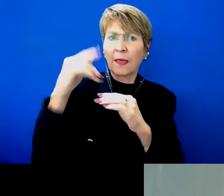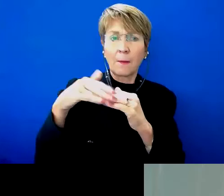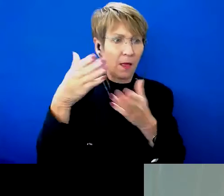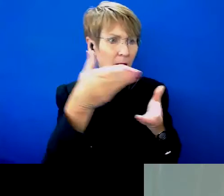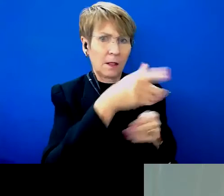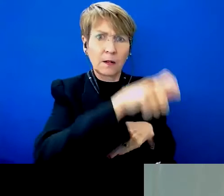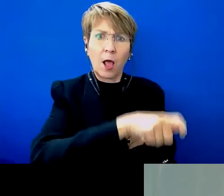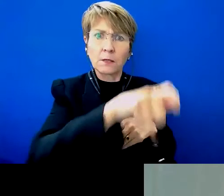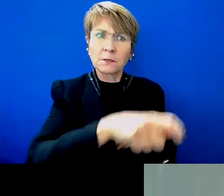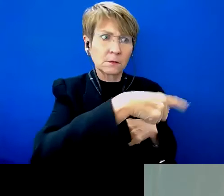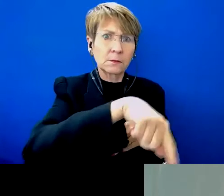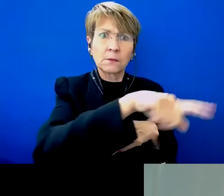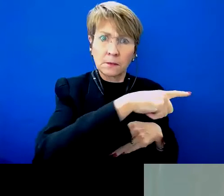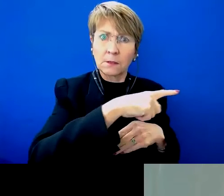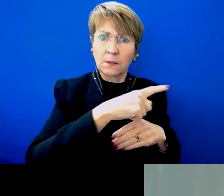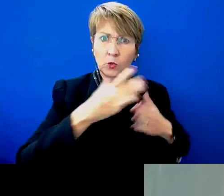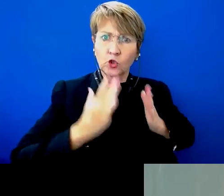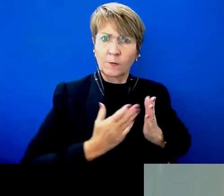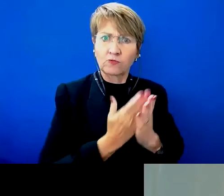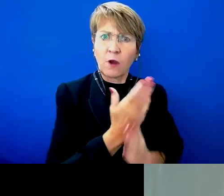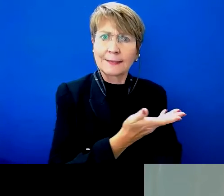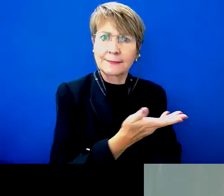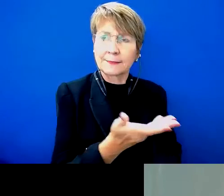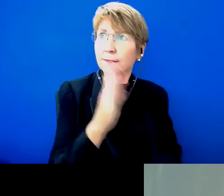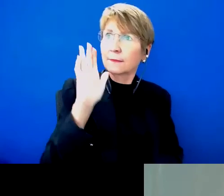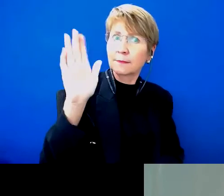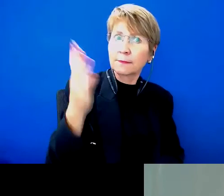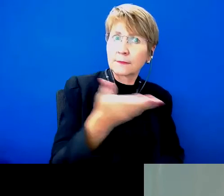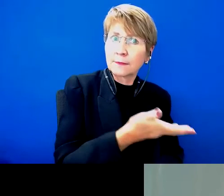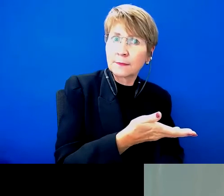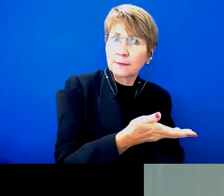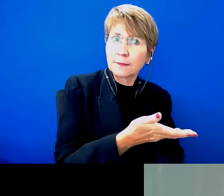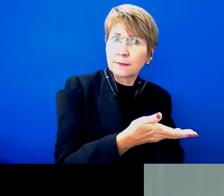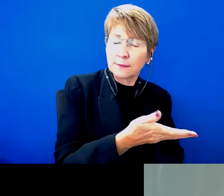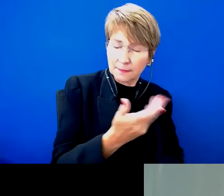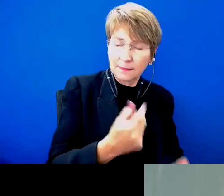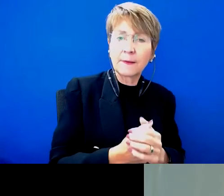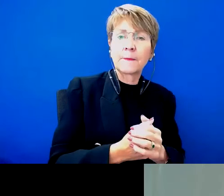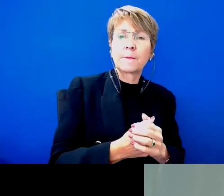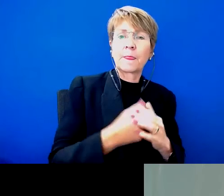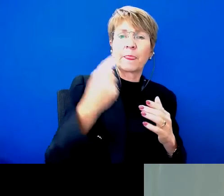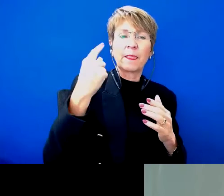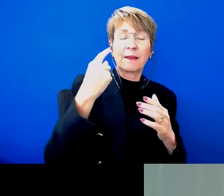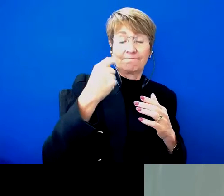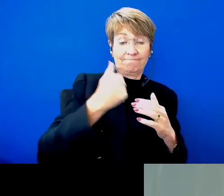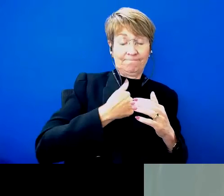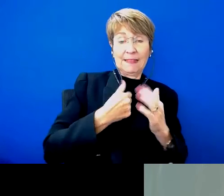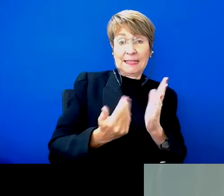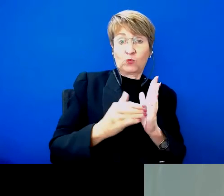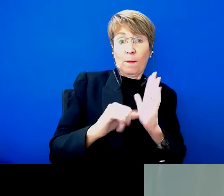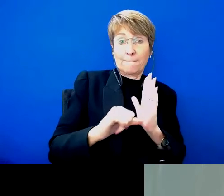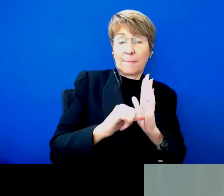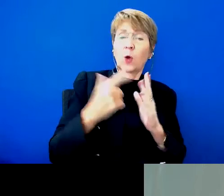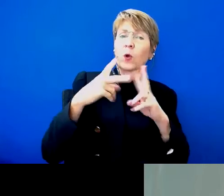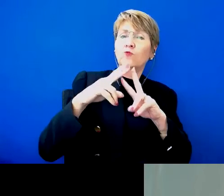really responds to that, Lauren. I think, you we've invested some of our surplus funds into some research that Cota Victoria is doing